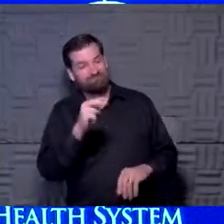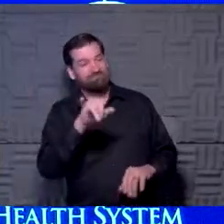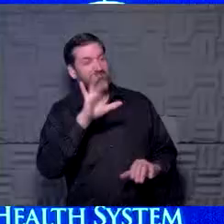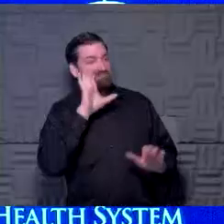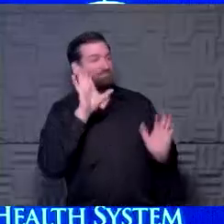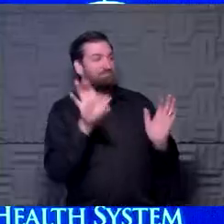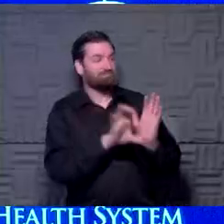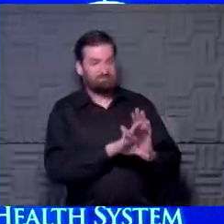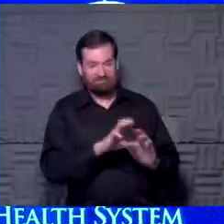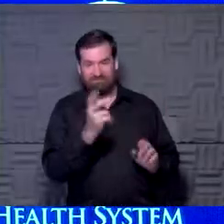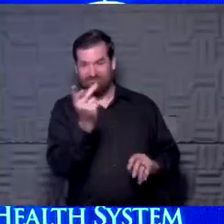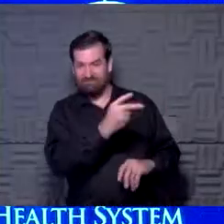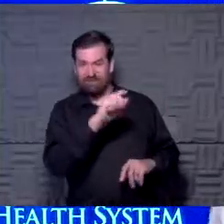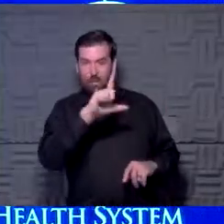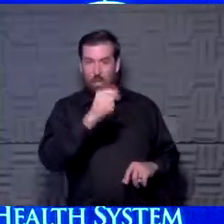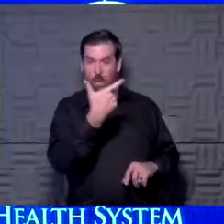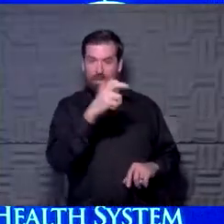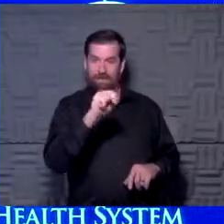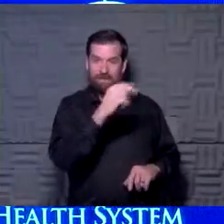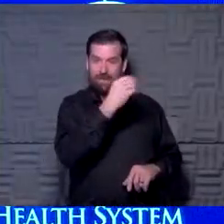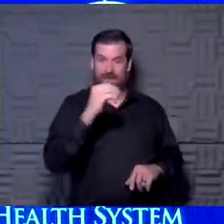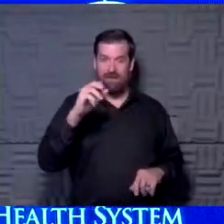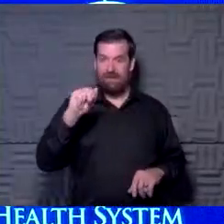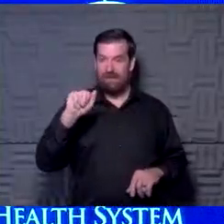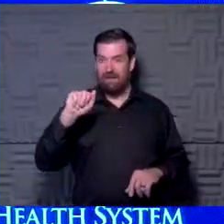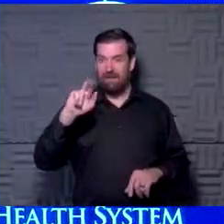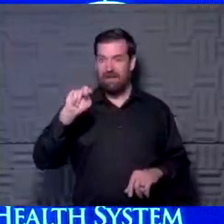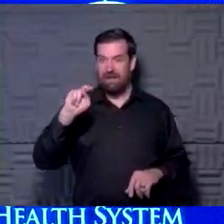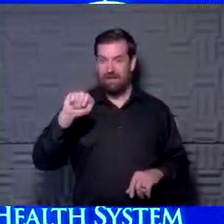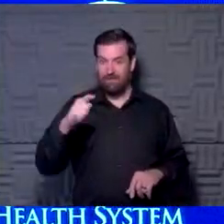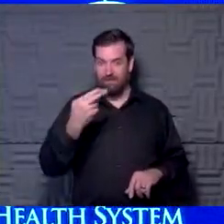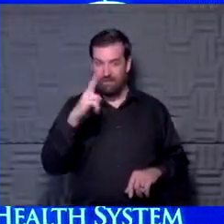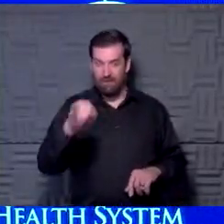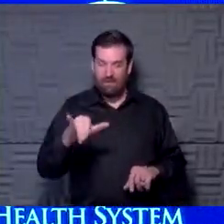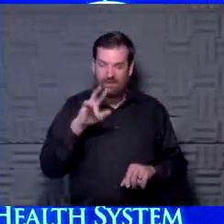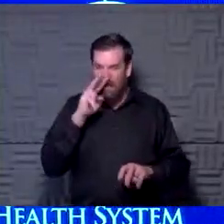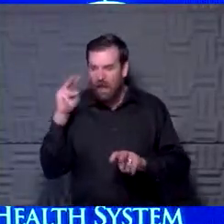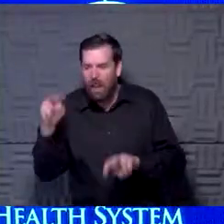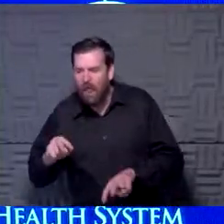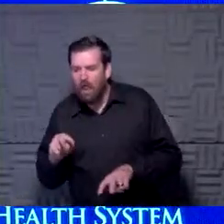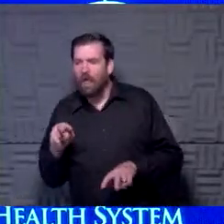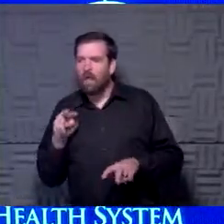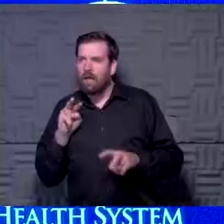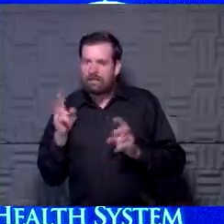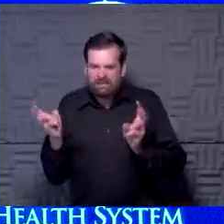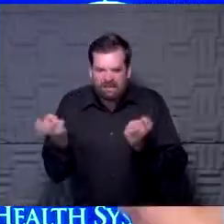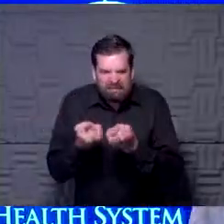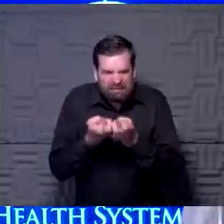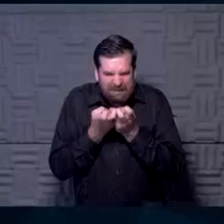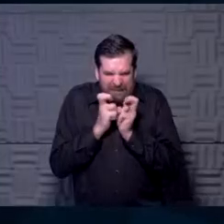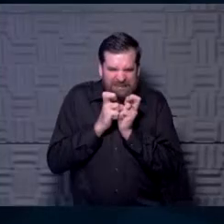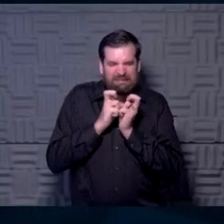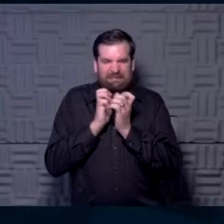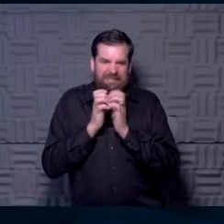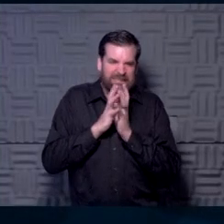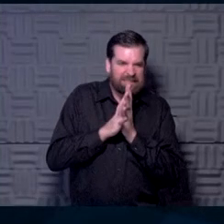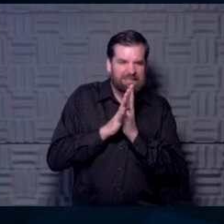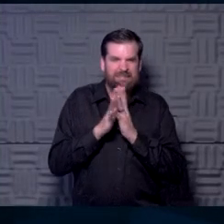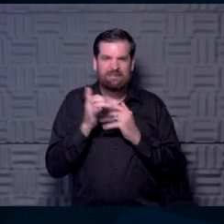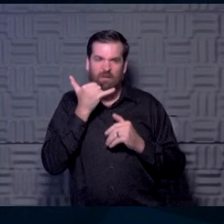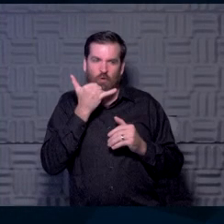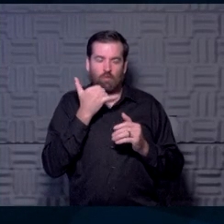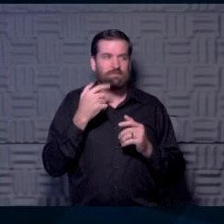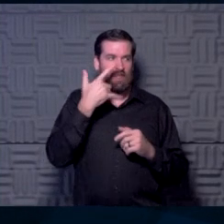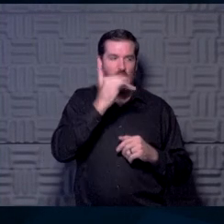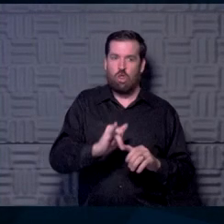Logan and Anthony were able to bring up of sidling over the phone without masks on, you're, you know, back when this COVID thing started. Yeah, we're all close together. We look just